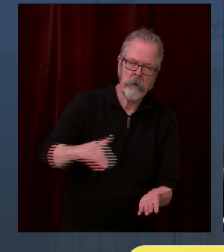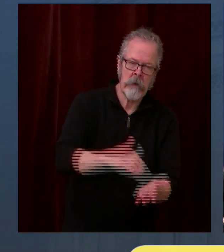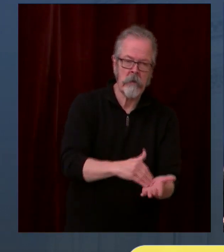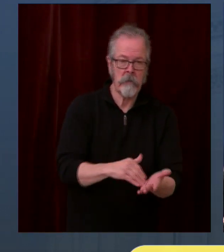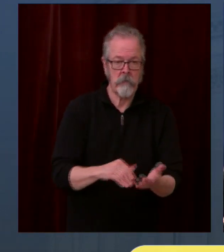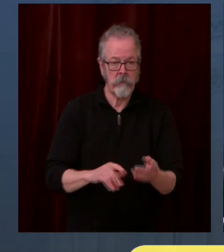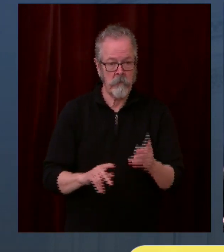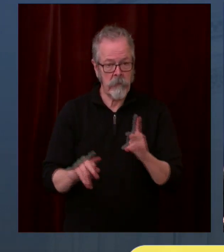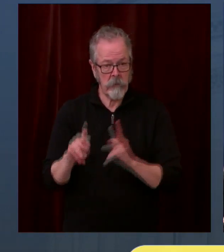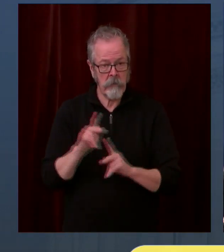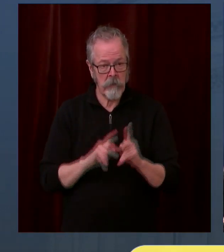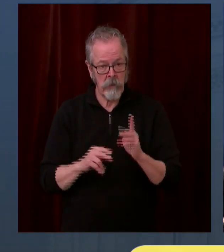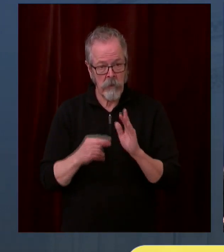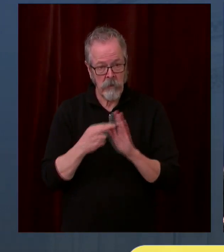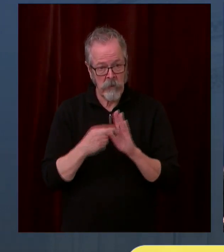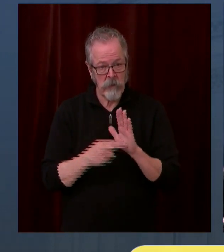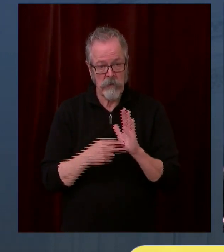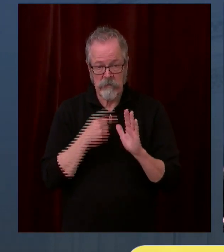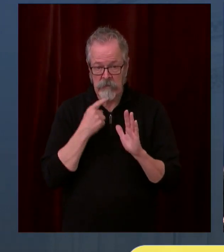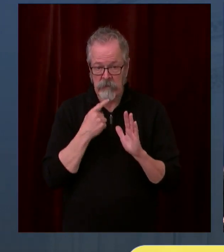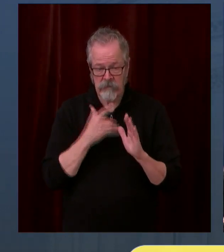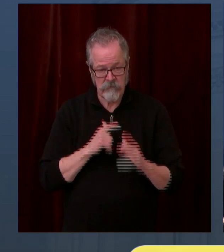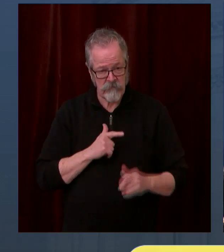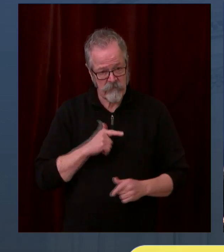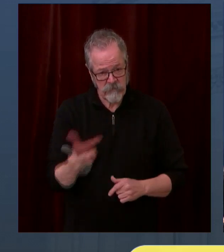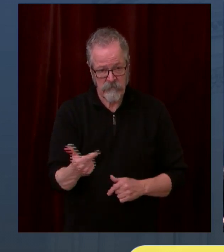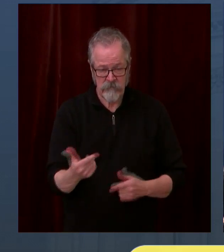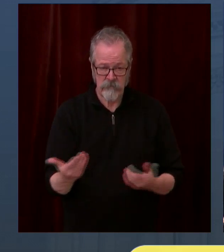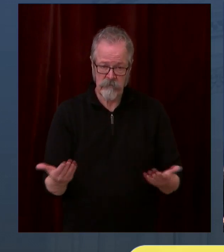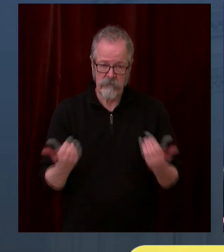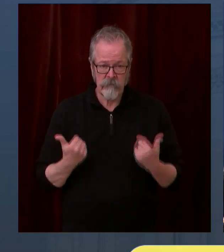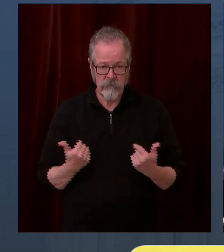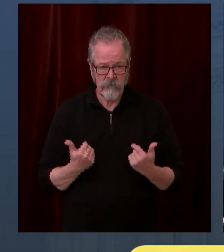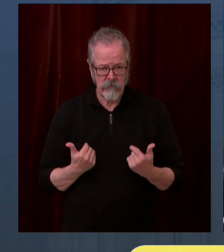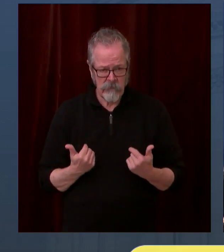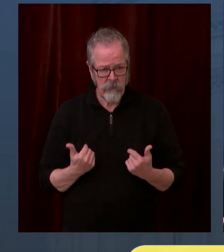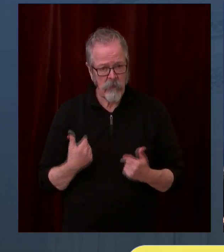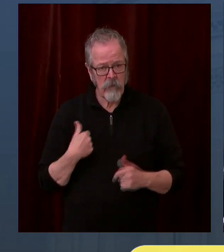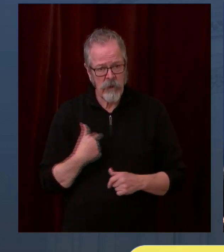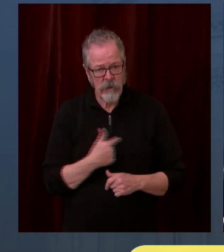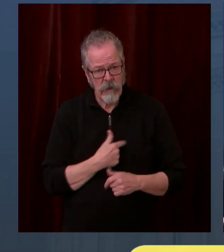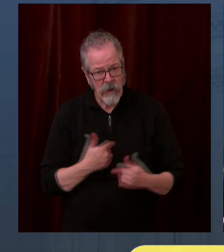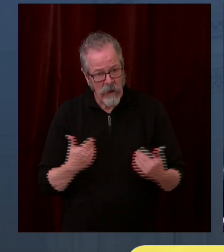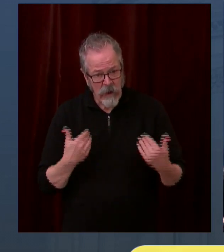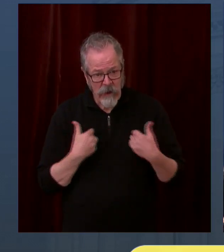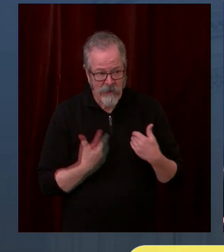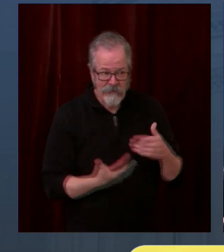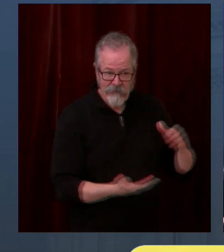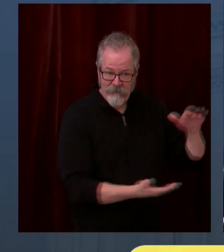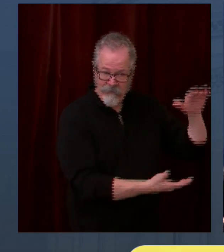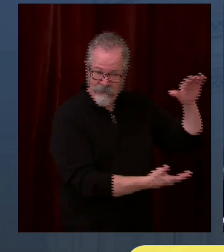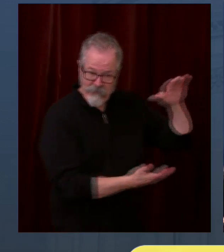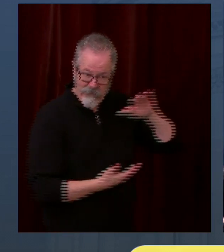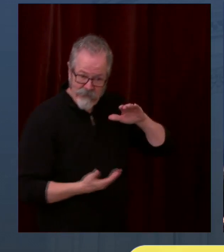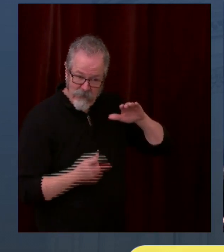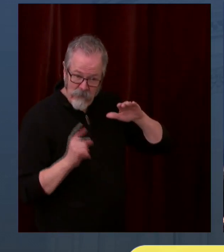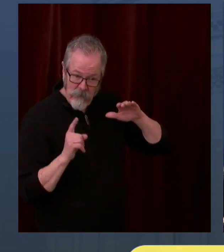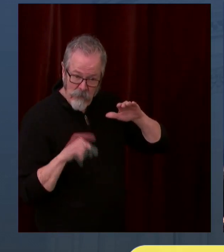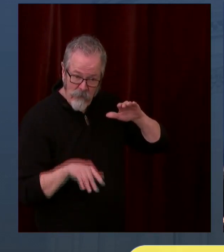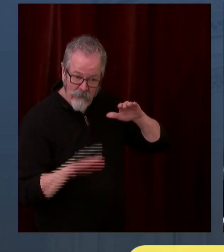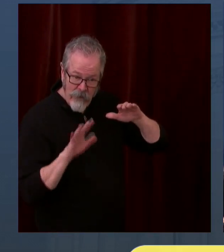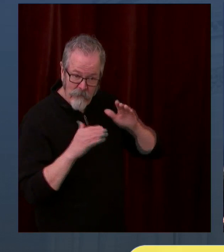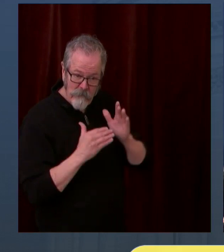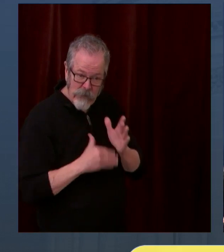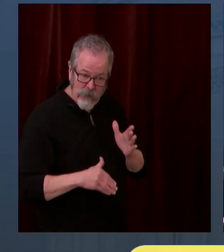So there is going to be inevitable frustration that we will have to steel ourselves to as we